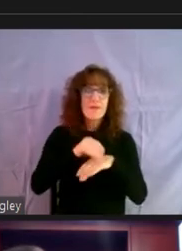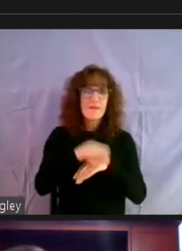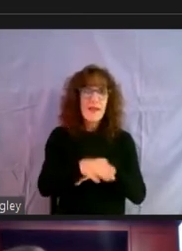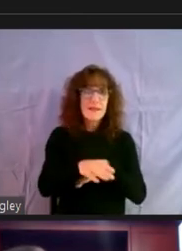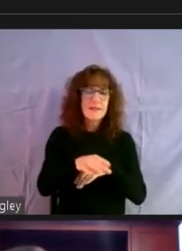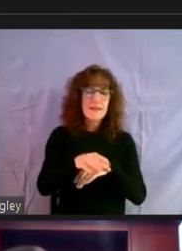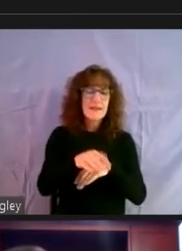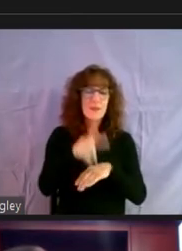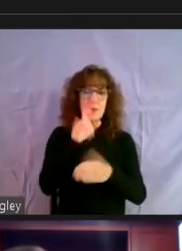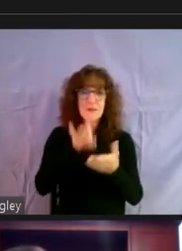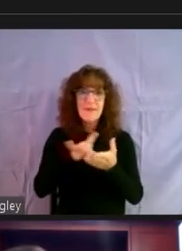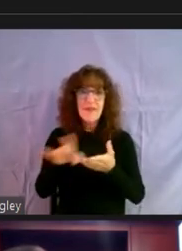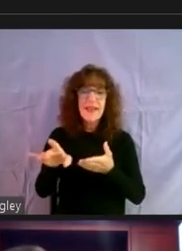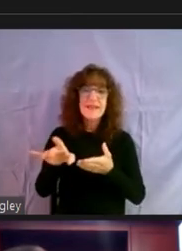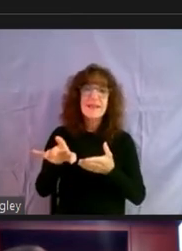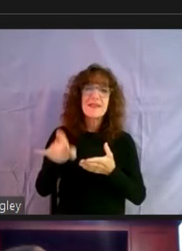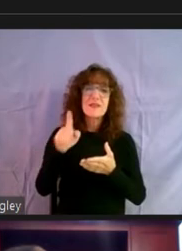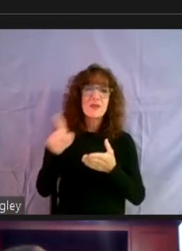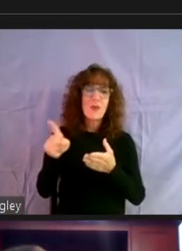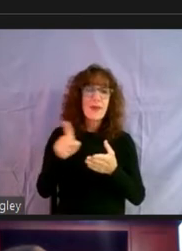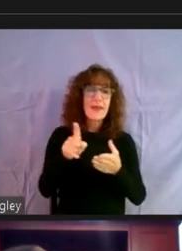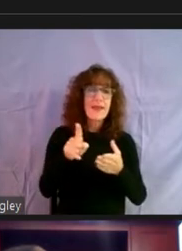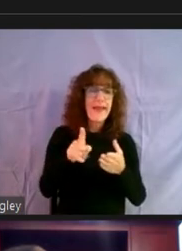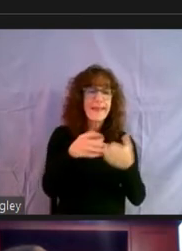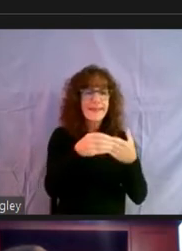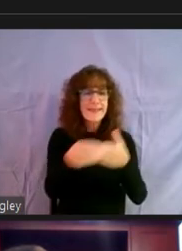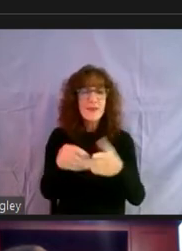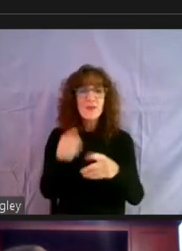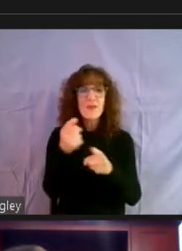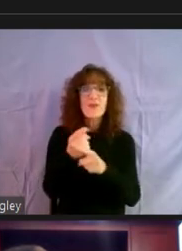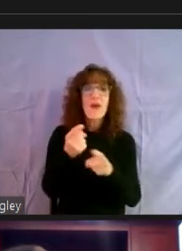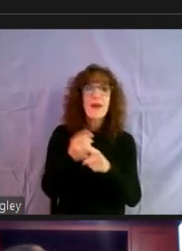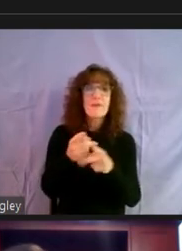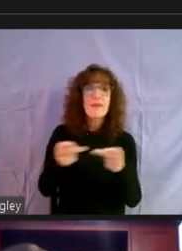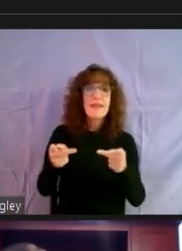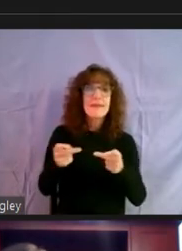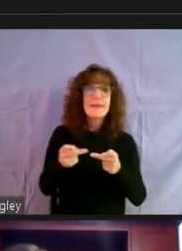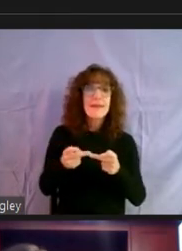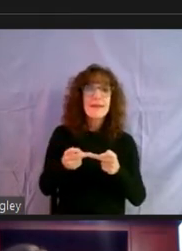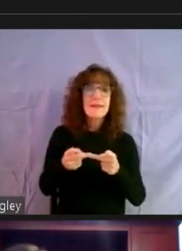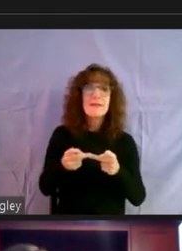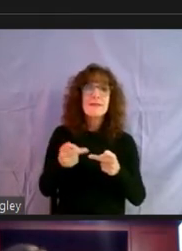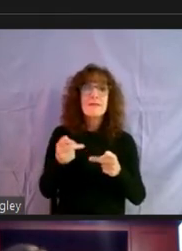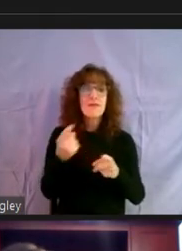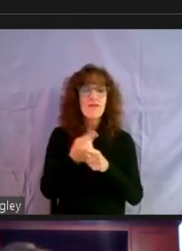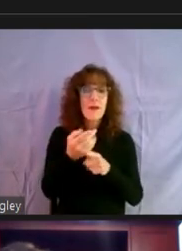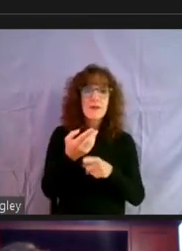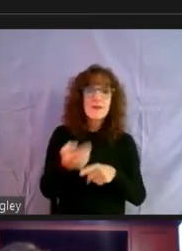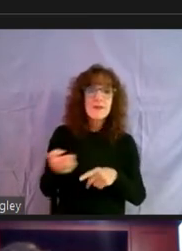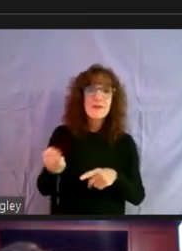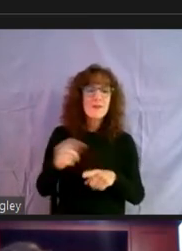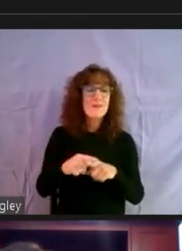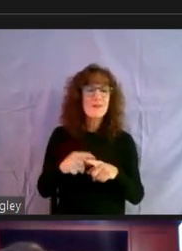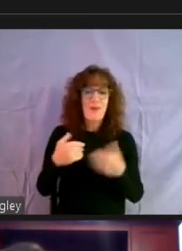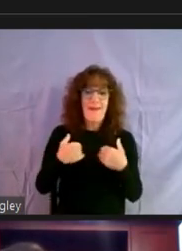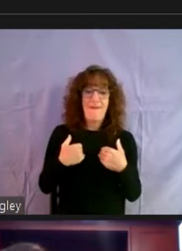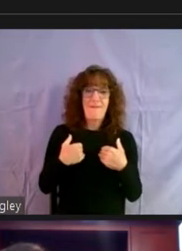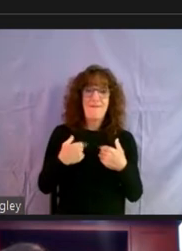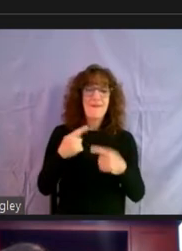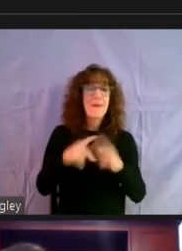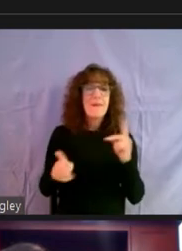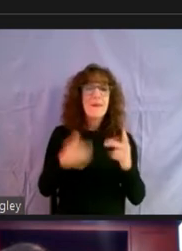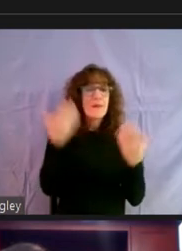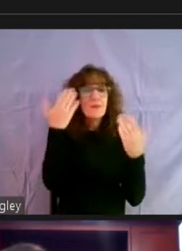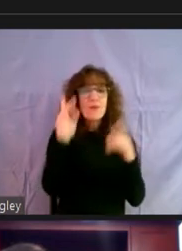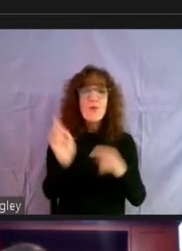evictions and we can point them to the right resources because a lot of times we have the resources, but people don't know where to go to get the